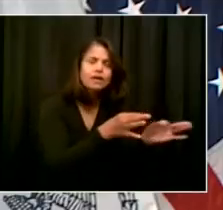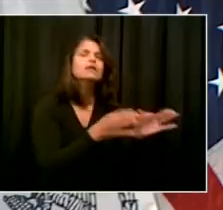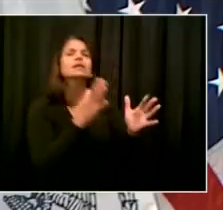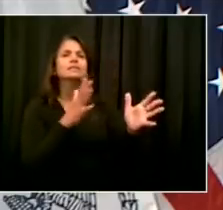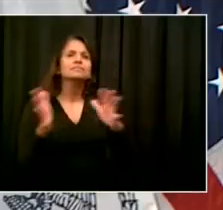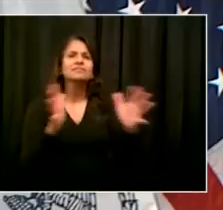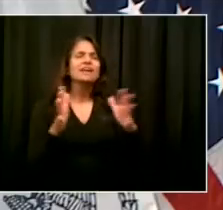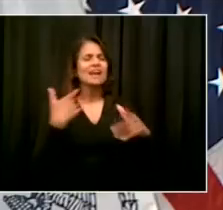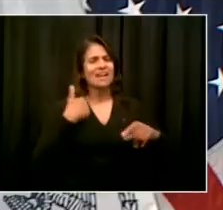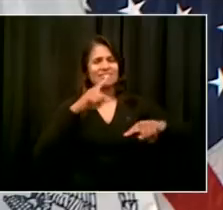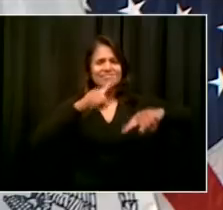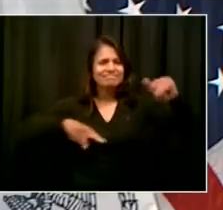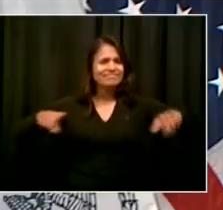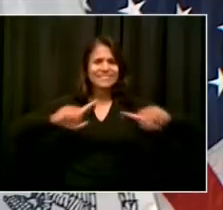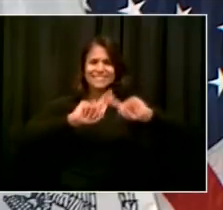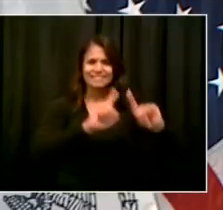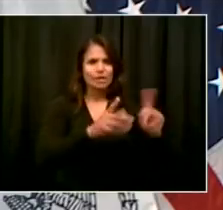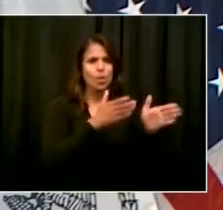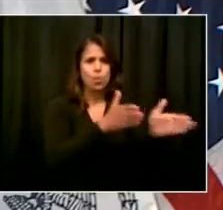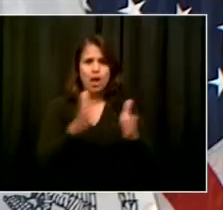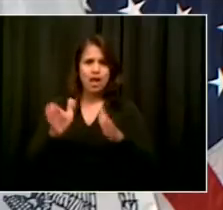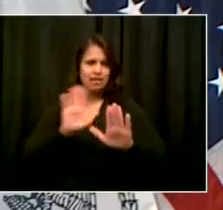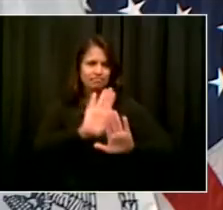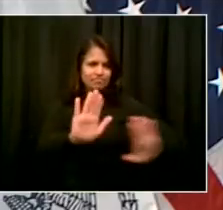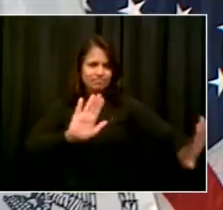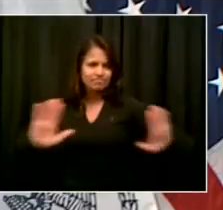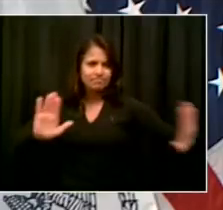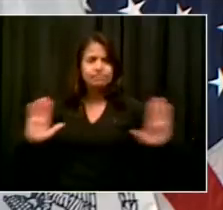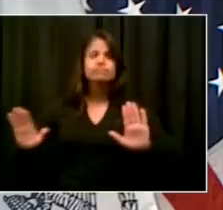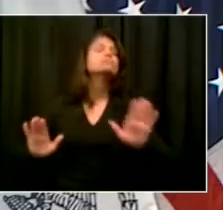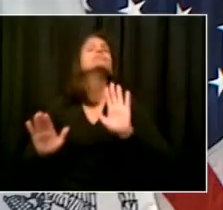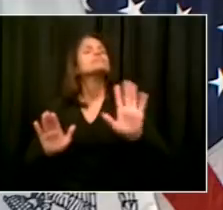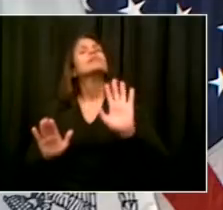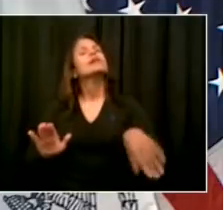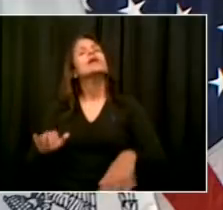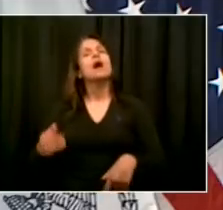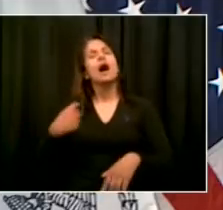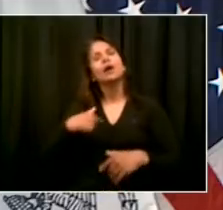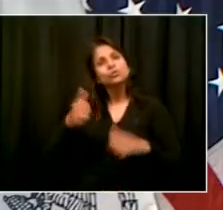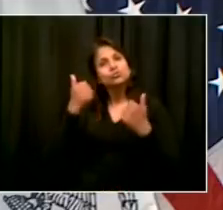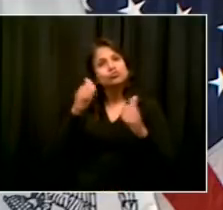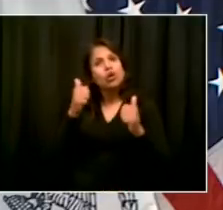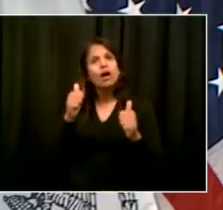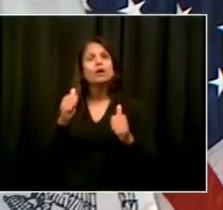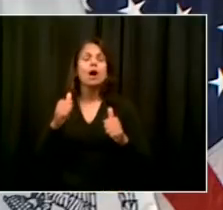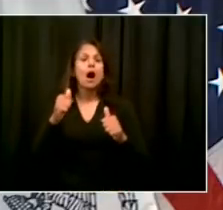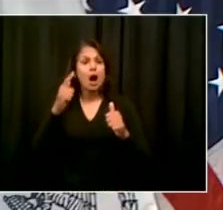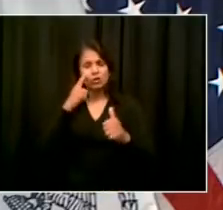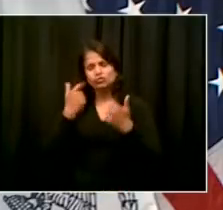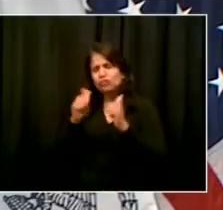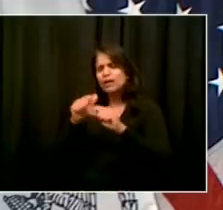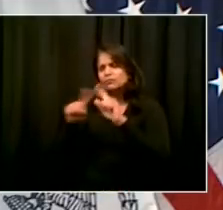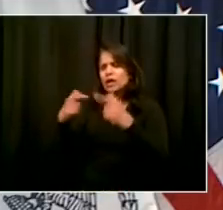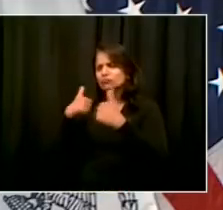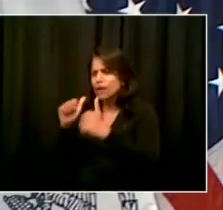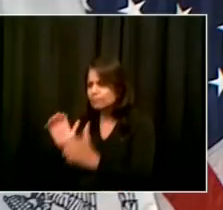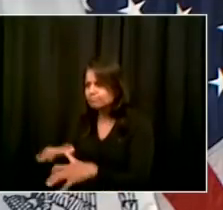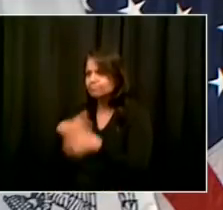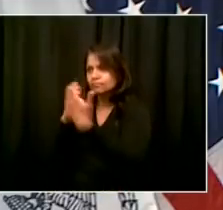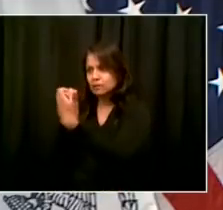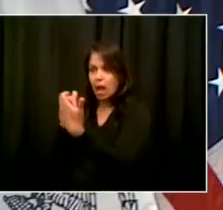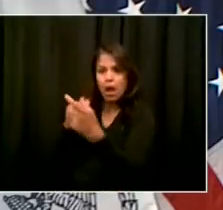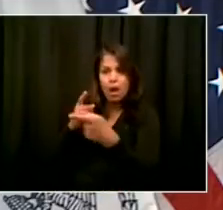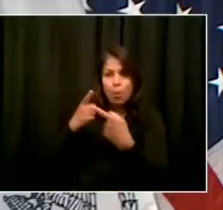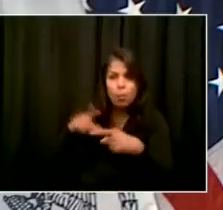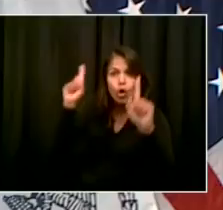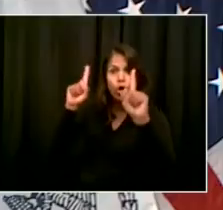of school, we're going to try different things and make adjustments based on what works and find the best approaches. So this